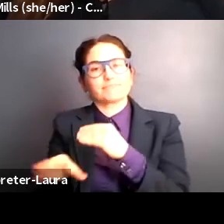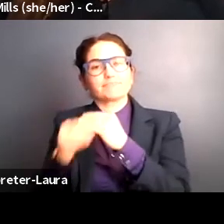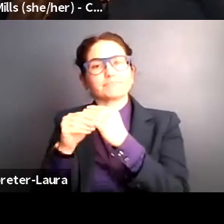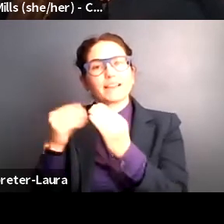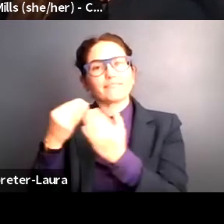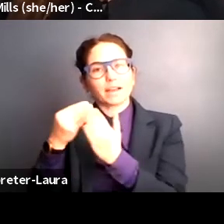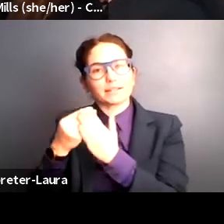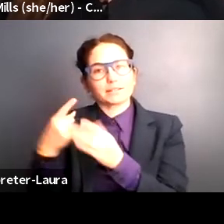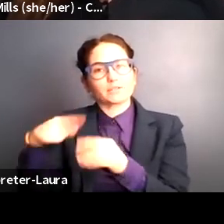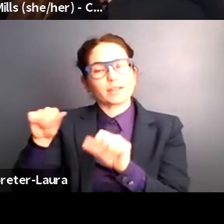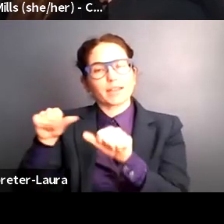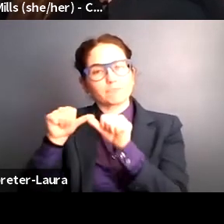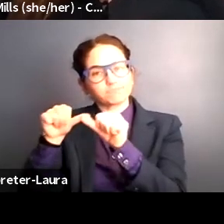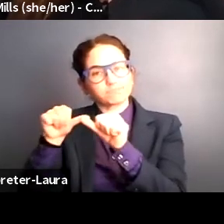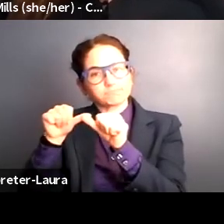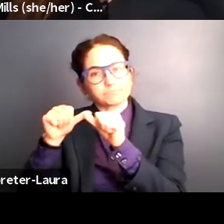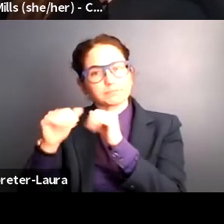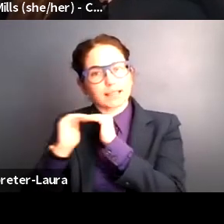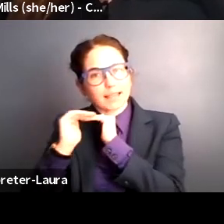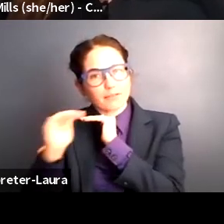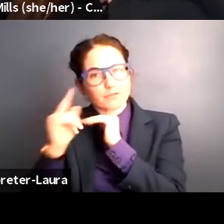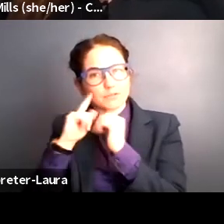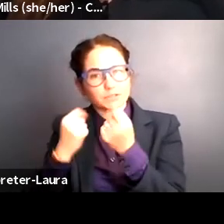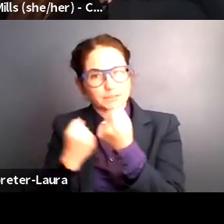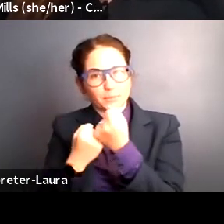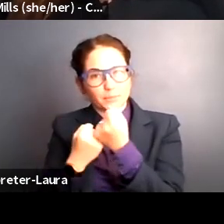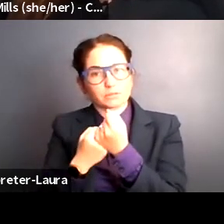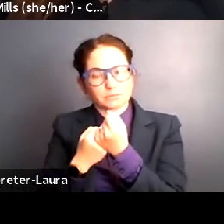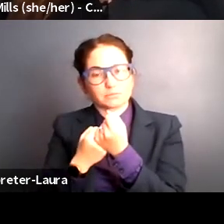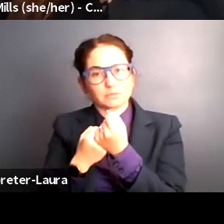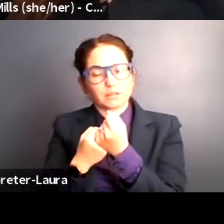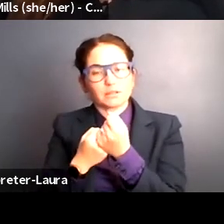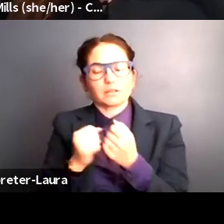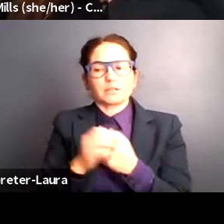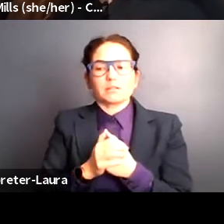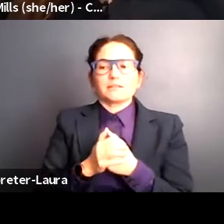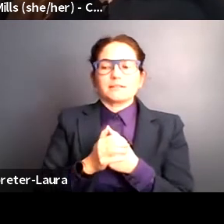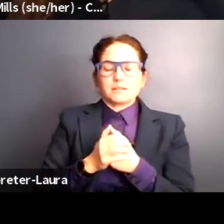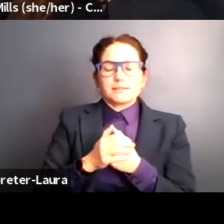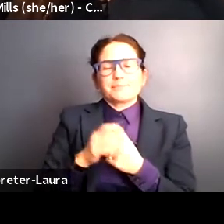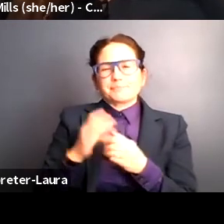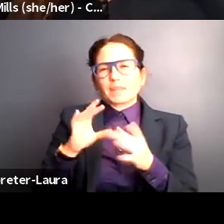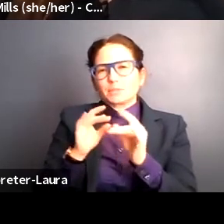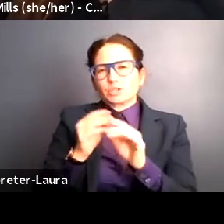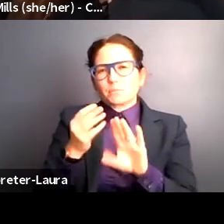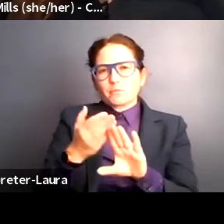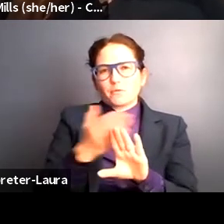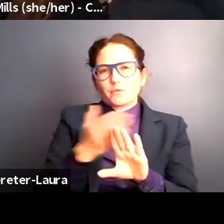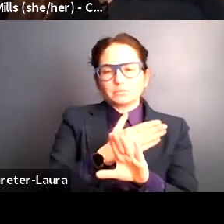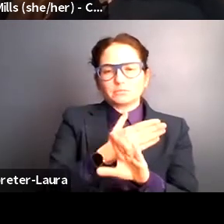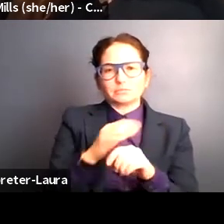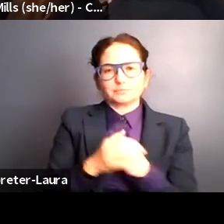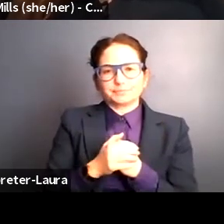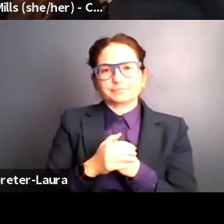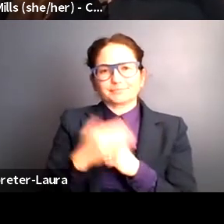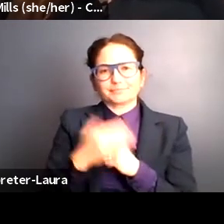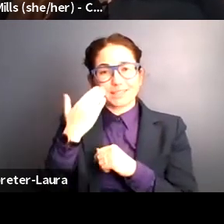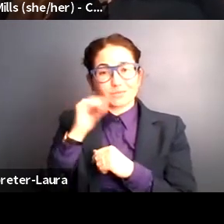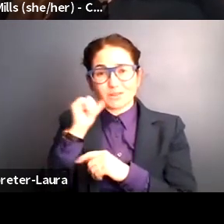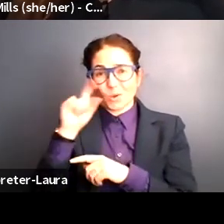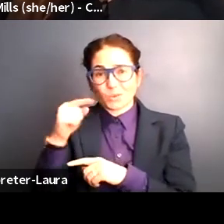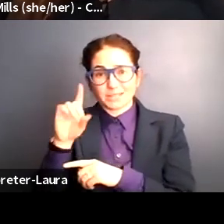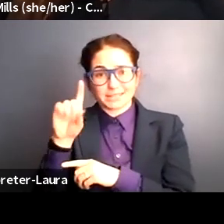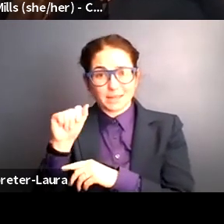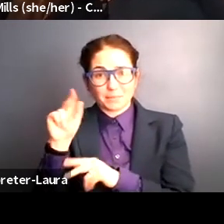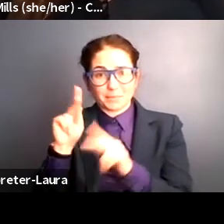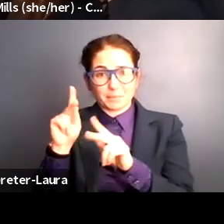maintain consistent levels of support. As I mentioned, it's not only disabled people who are often